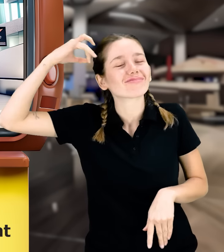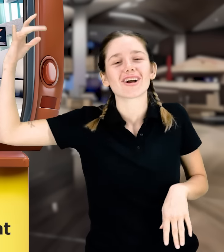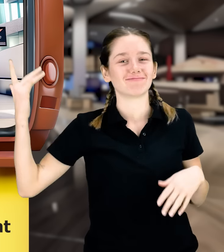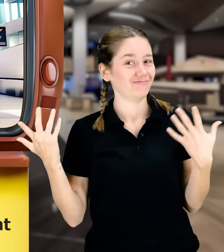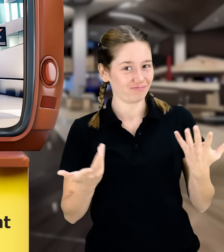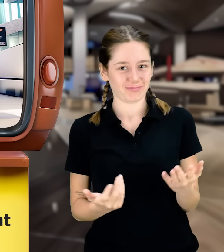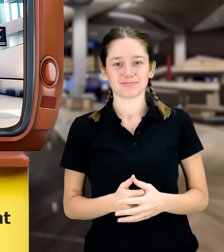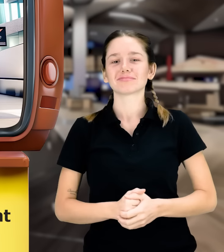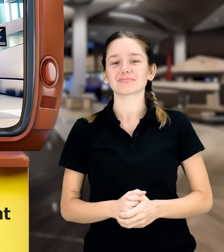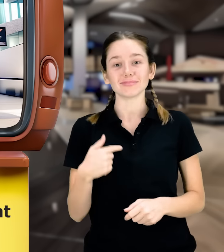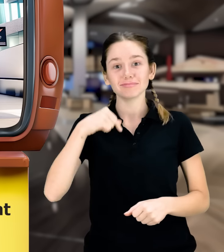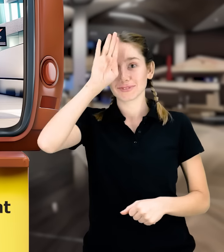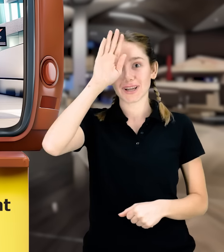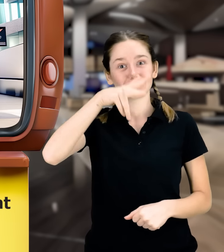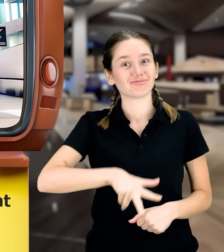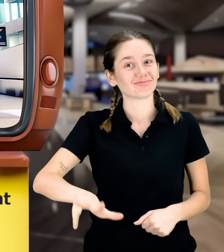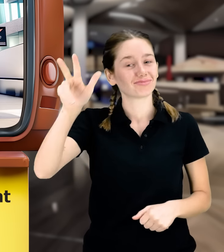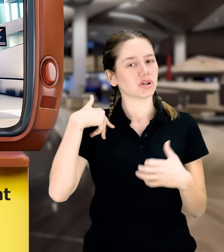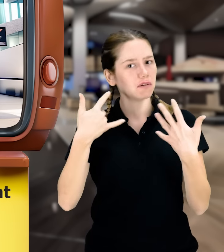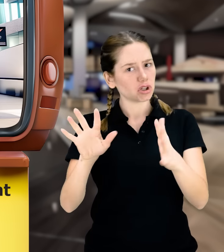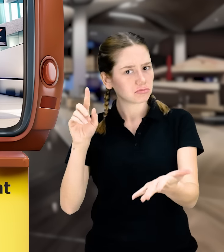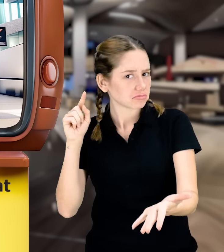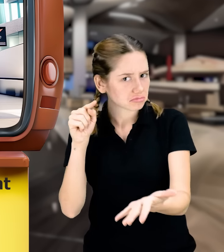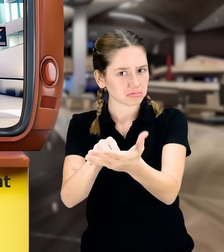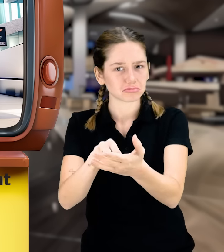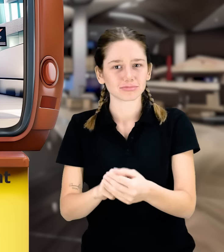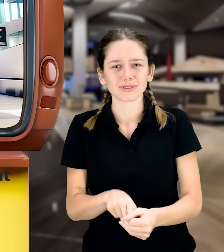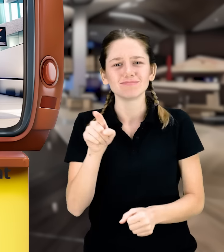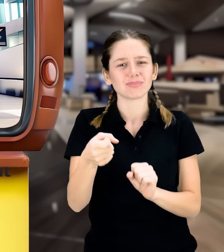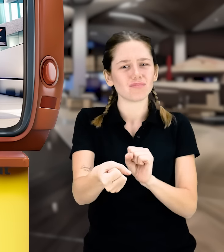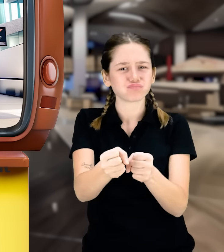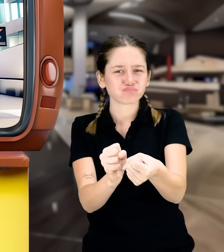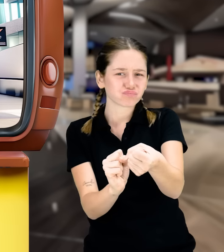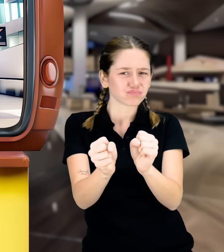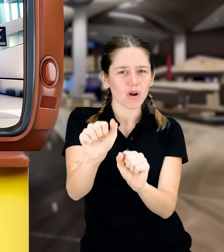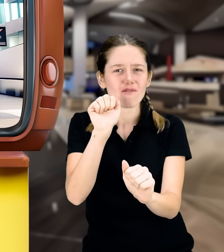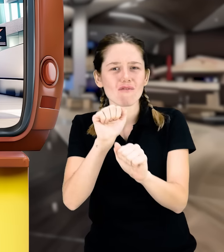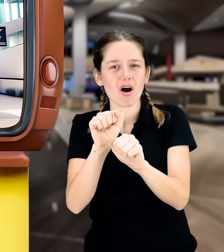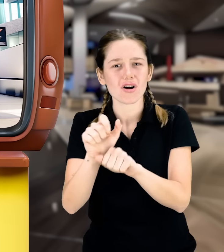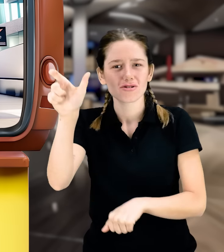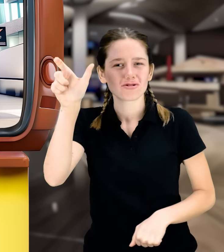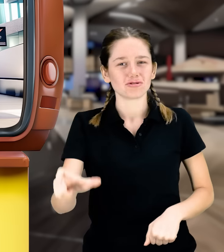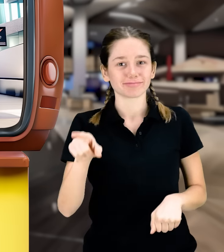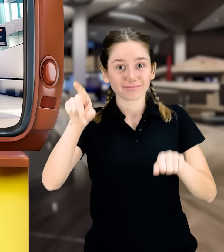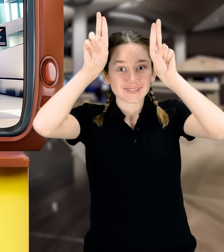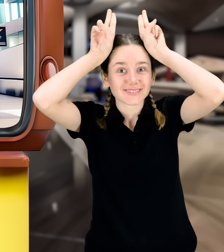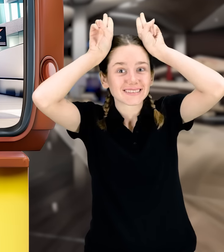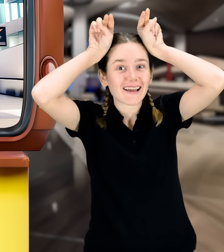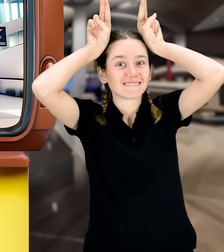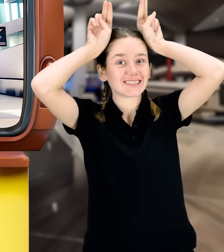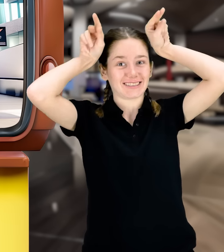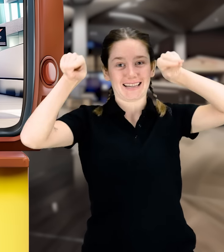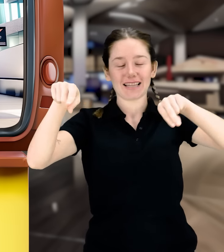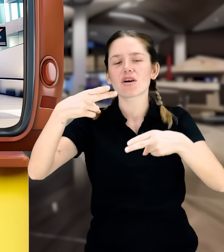found himself at Iger, Istanbul Airport. Here, he met a rabbit, in glasses, dressed in a flight